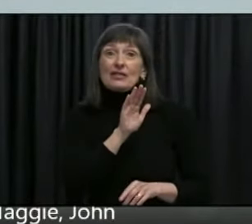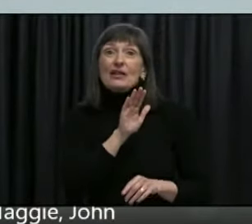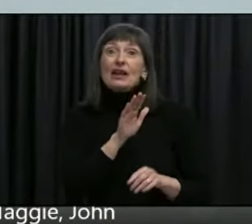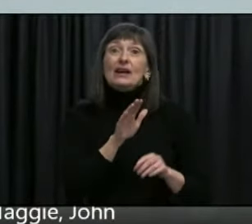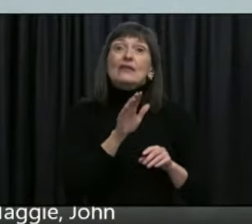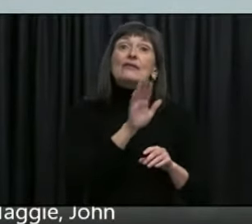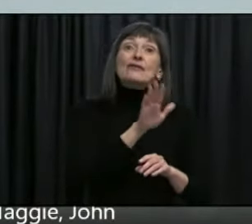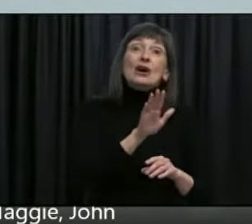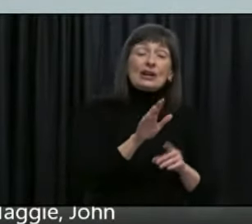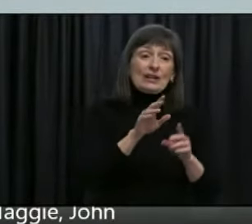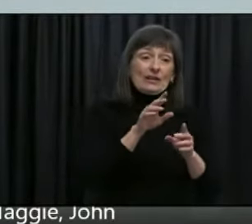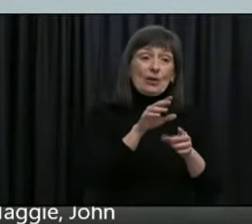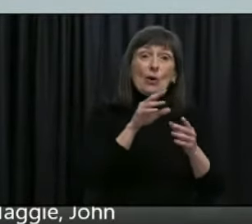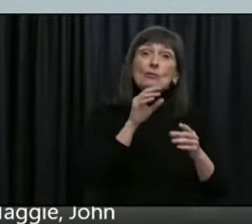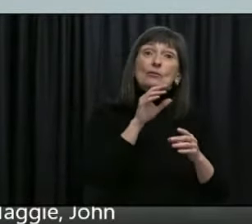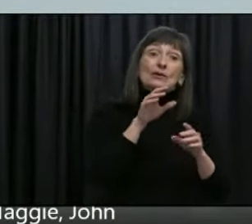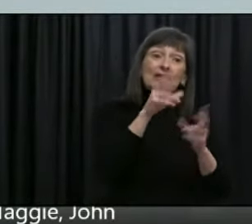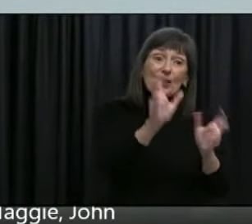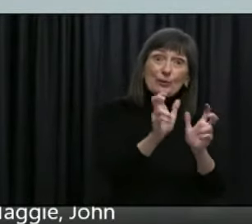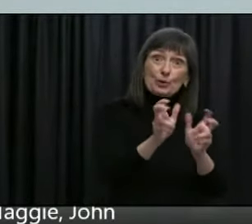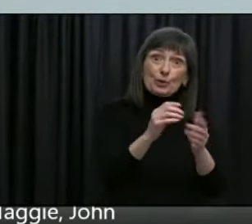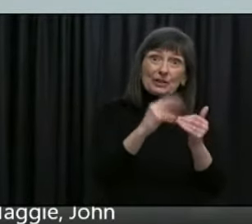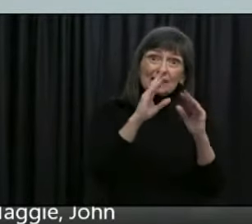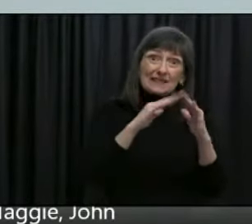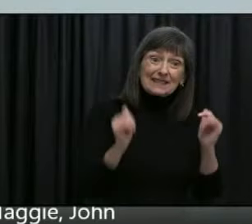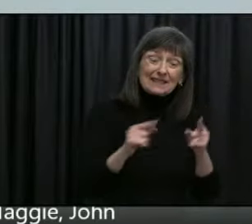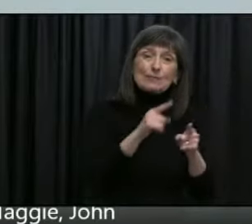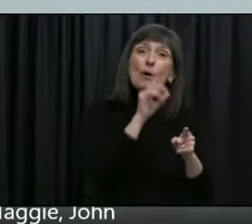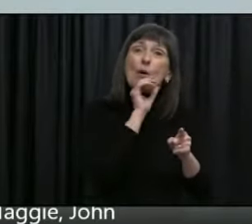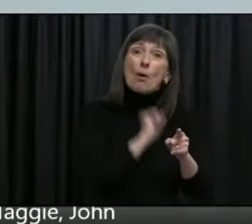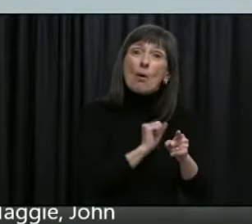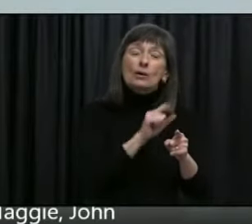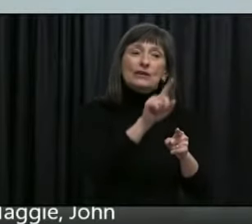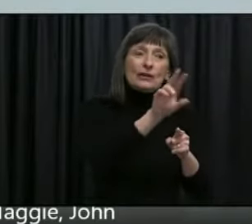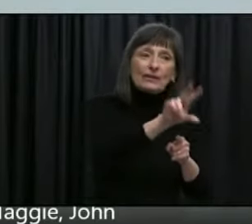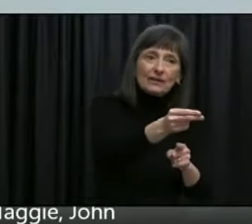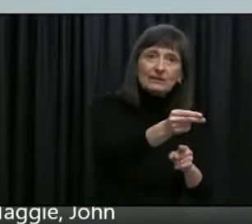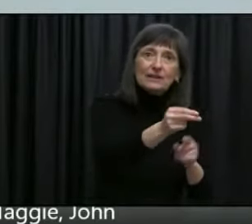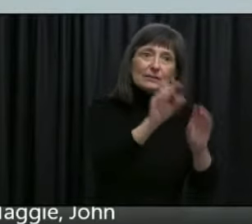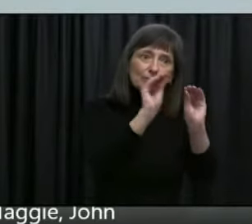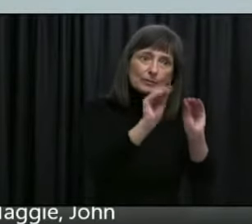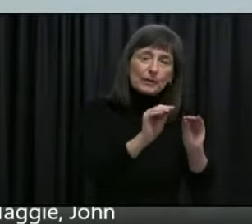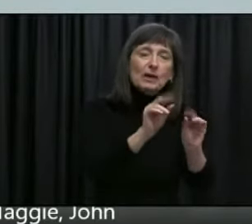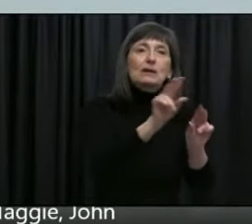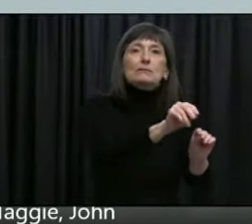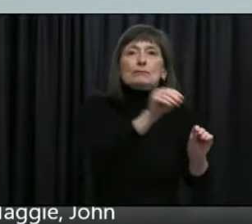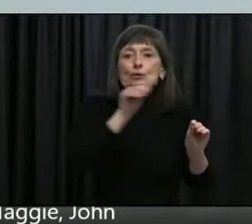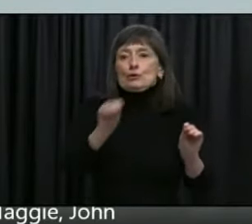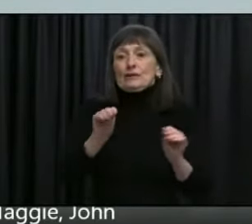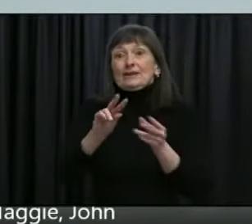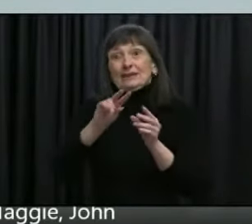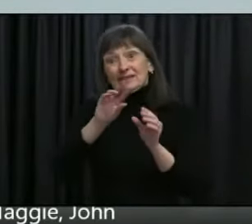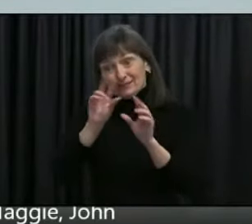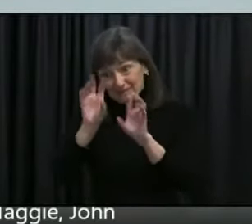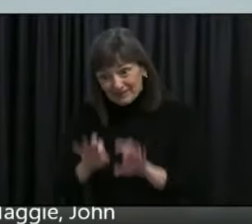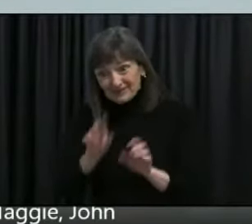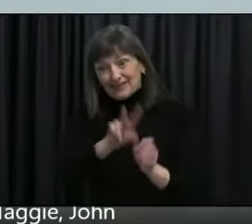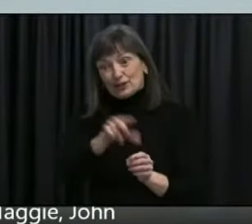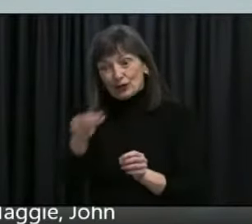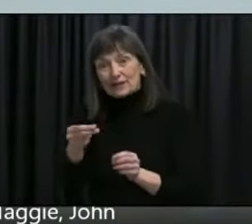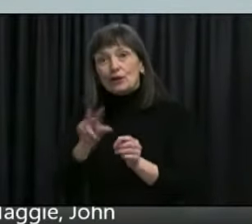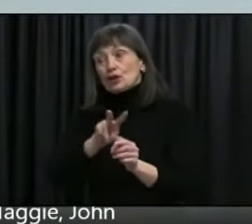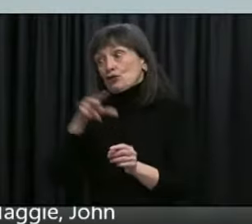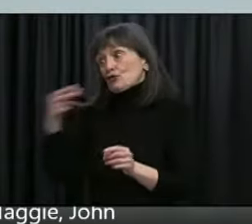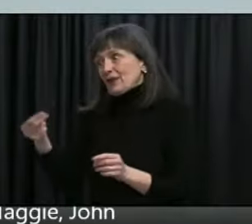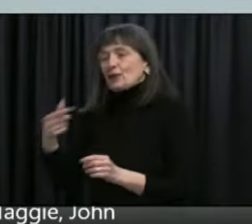the the covet tracker certainly um reporting of vaccine uh uh administration uh it is